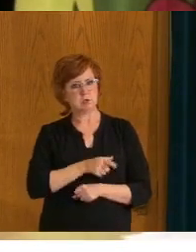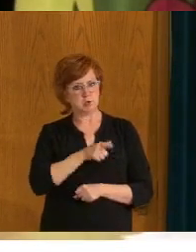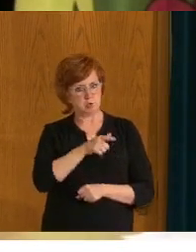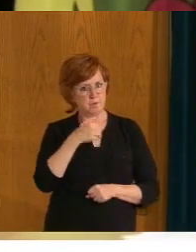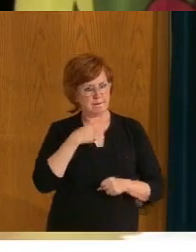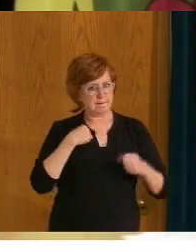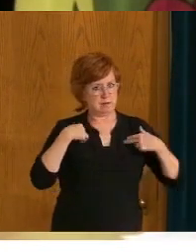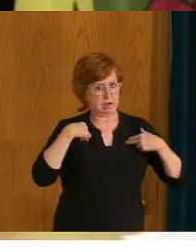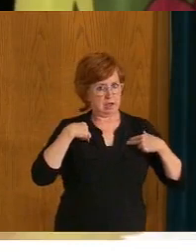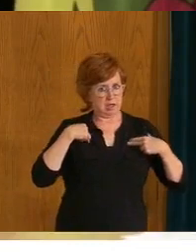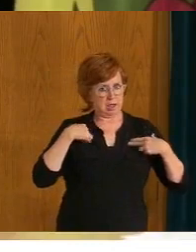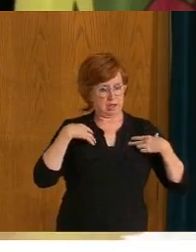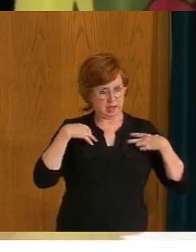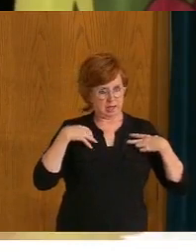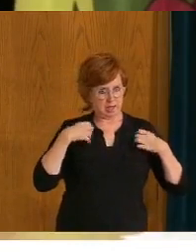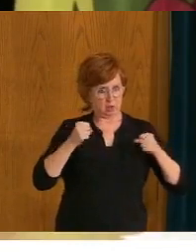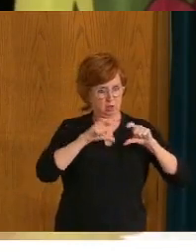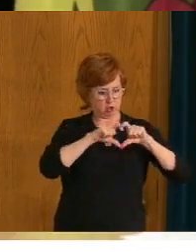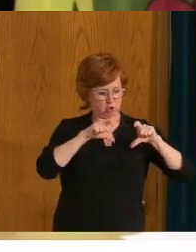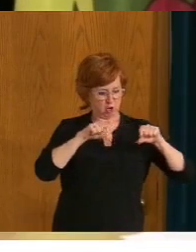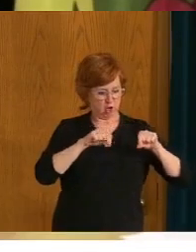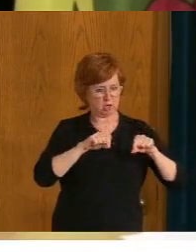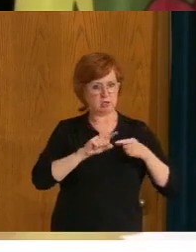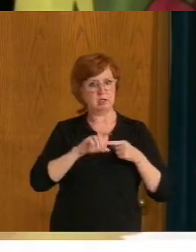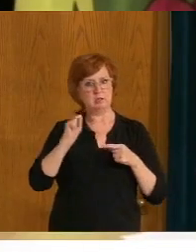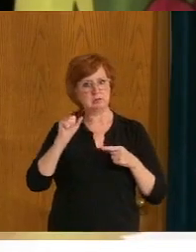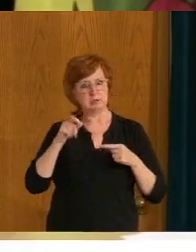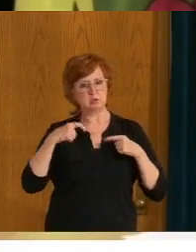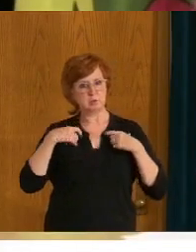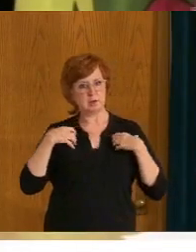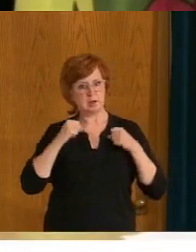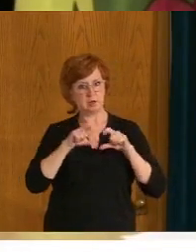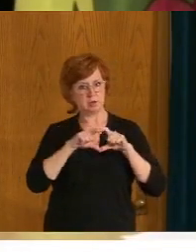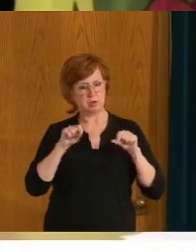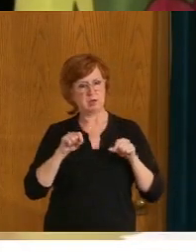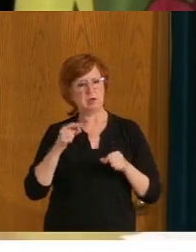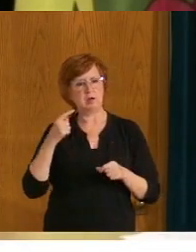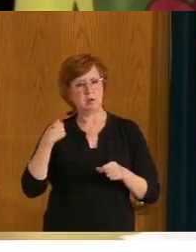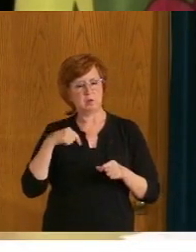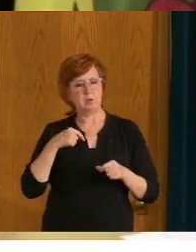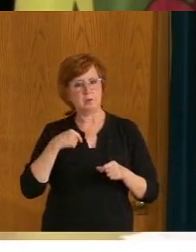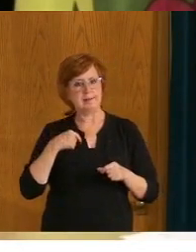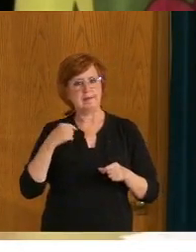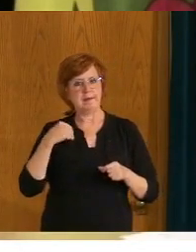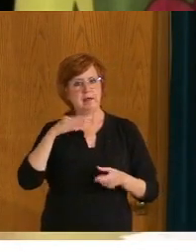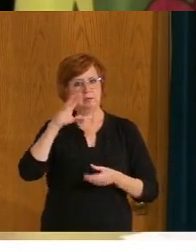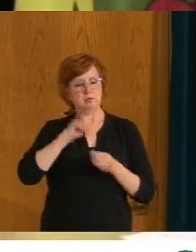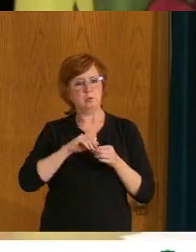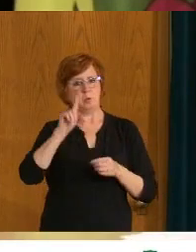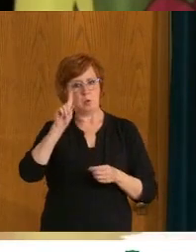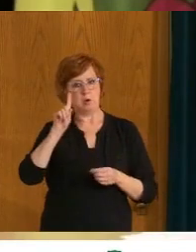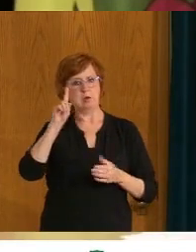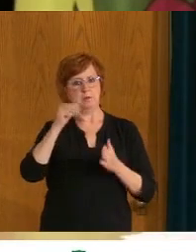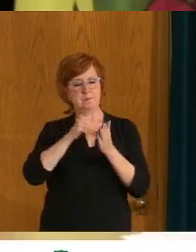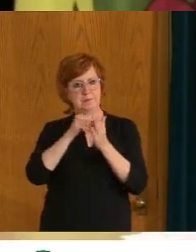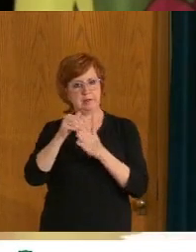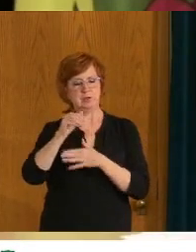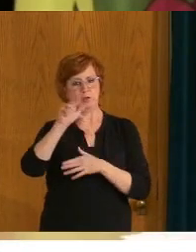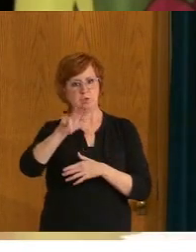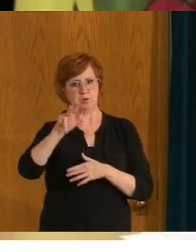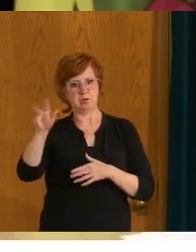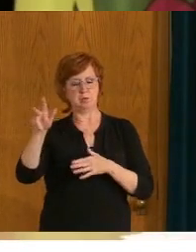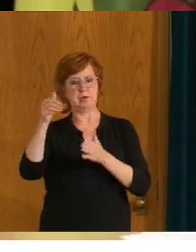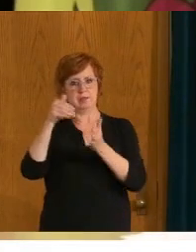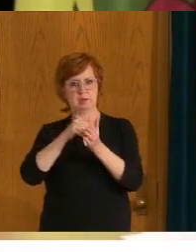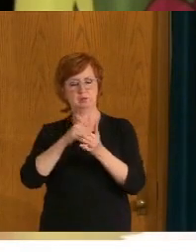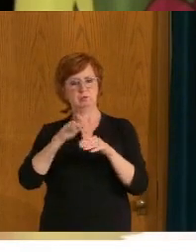card, Saskatchewan health card, you know, that is how we determine the 1,033,000, uh, people that are, that are over the age